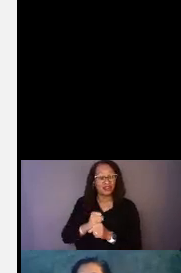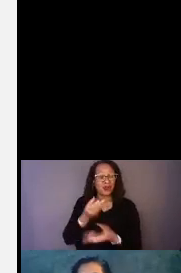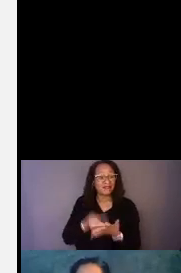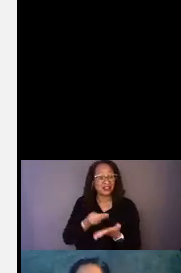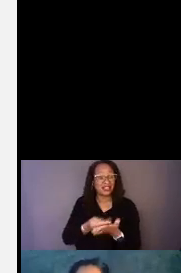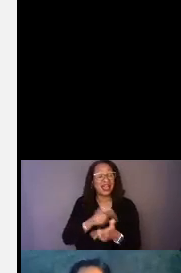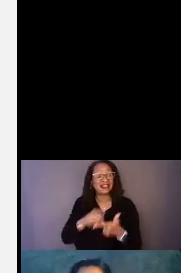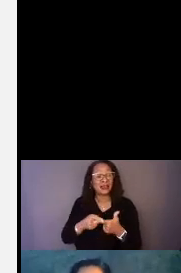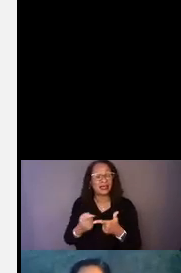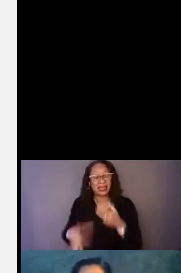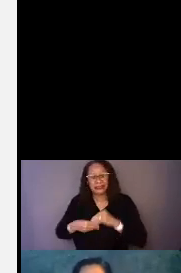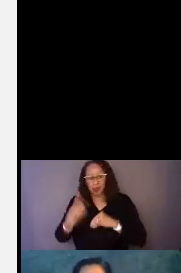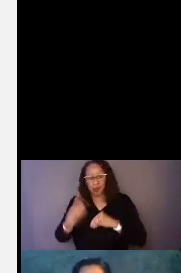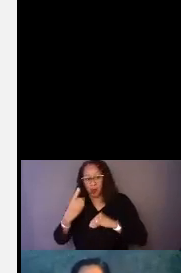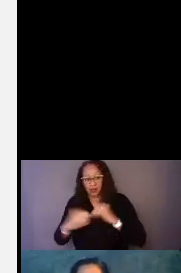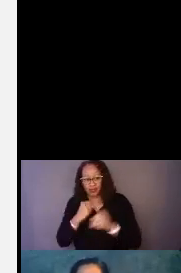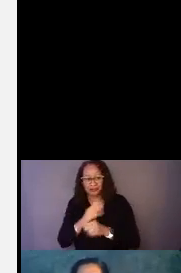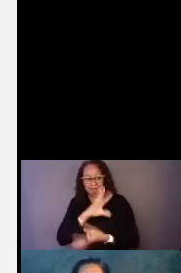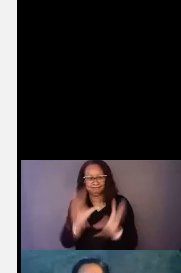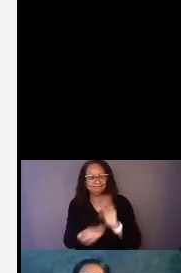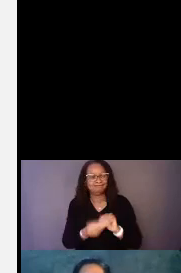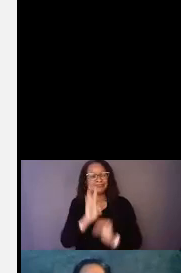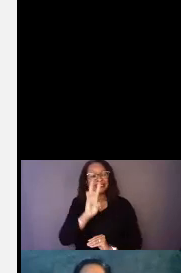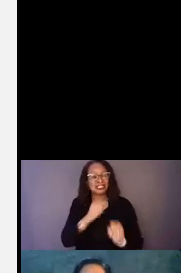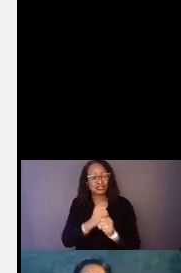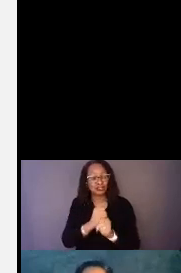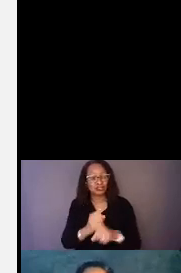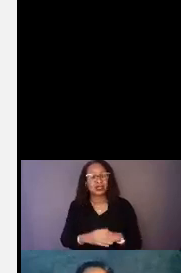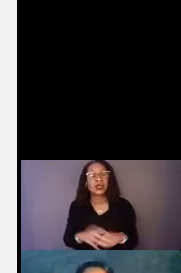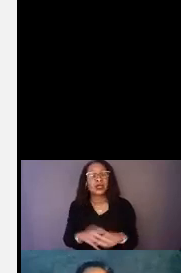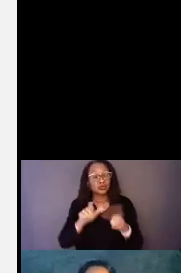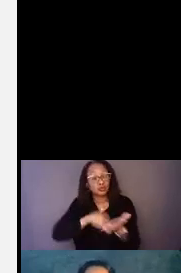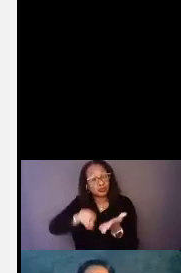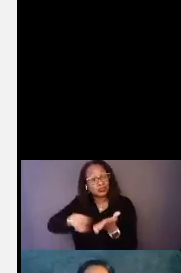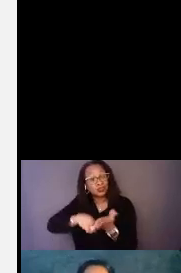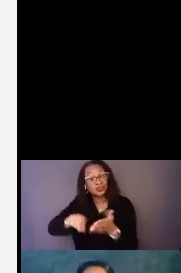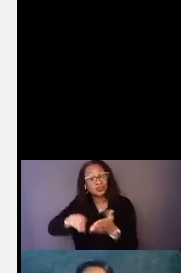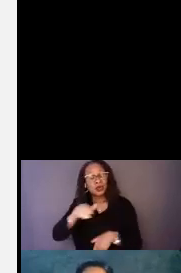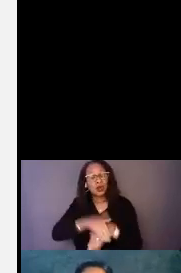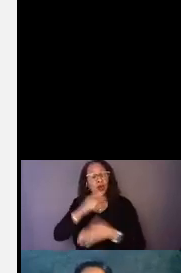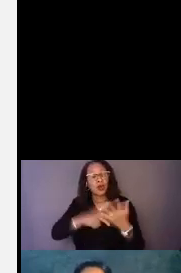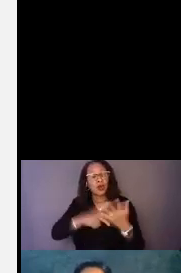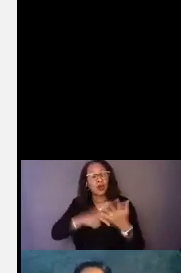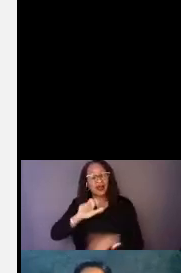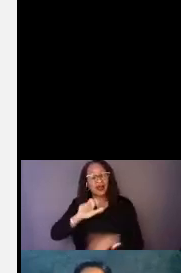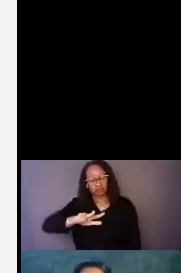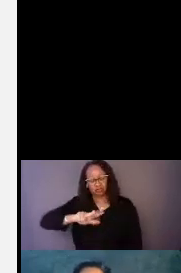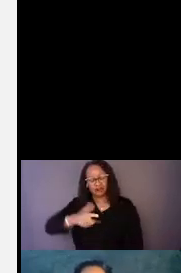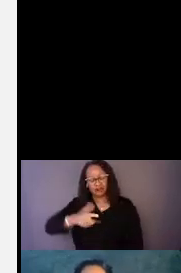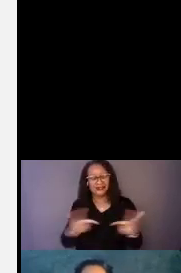one year extra. So it was a total of six years to do research on what trilingual interpreting